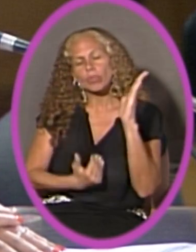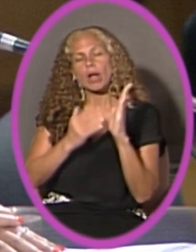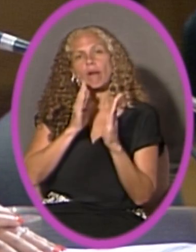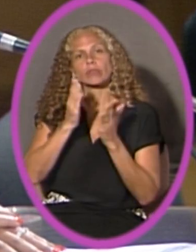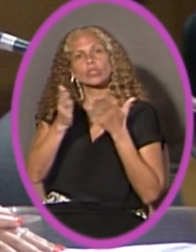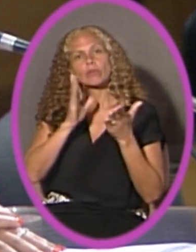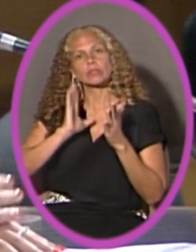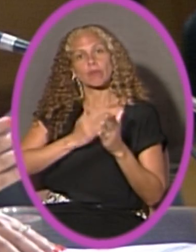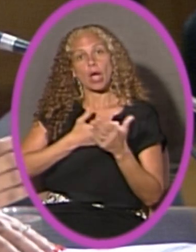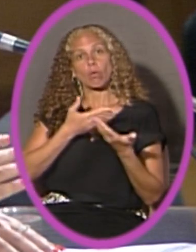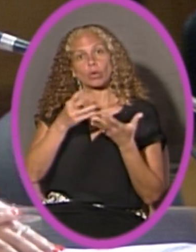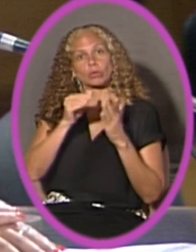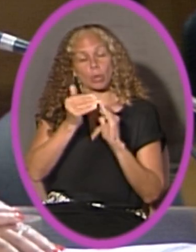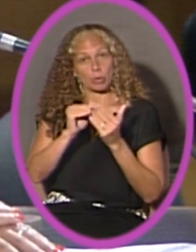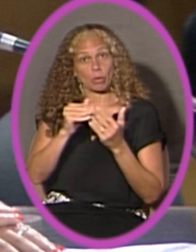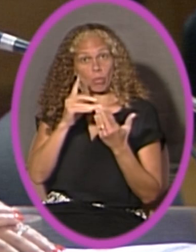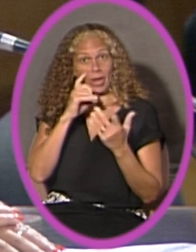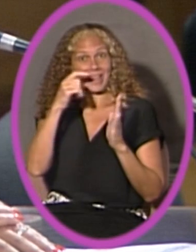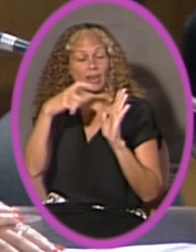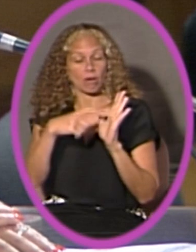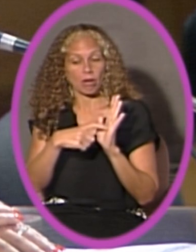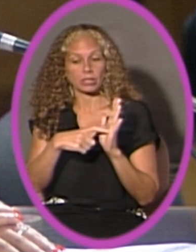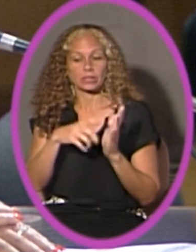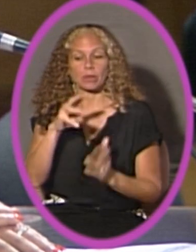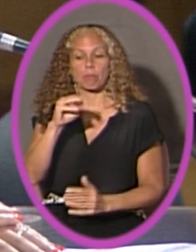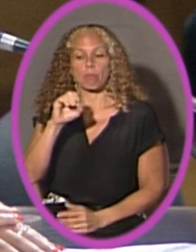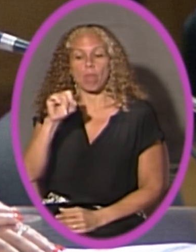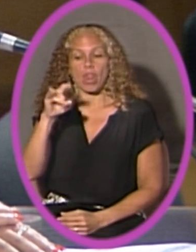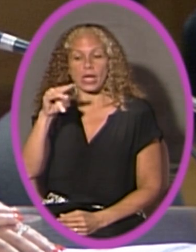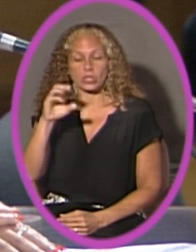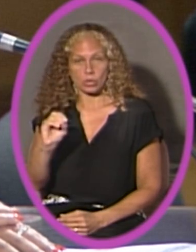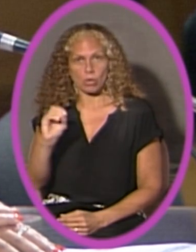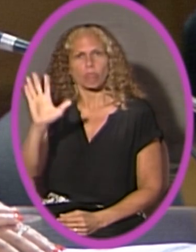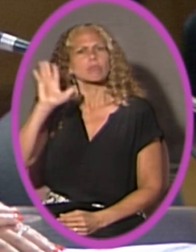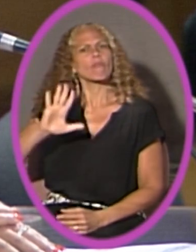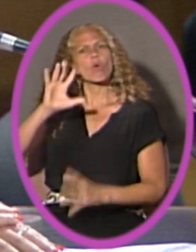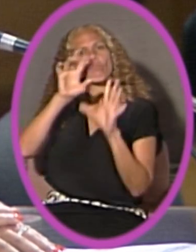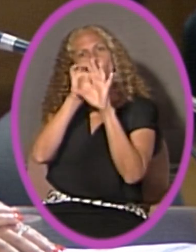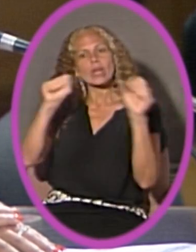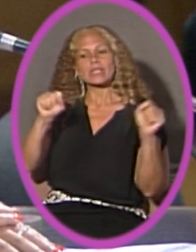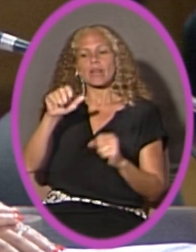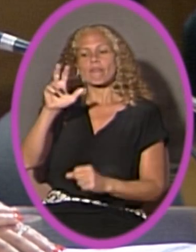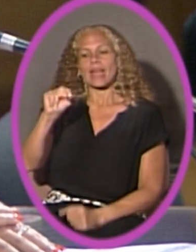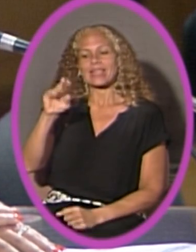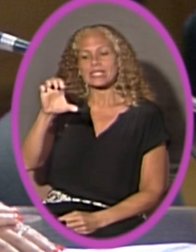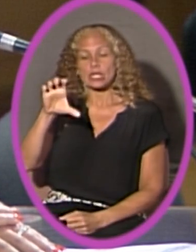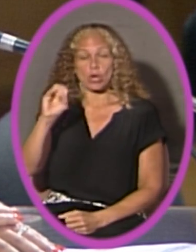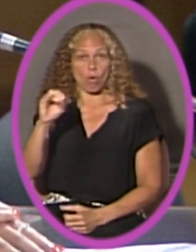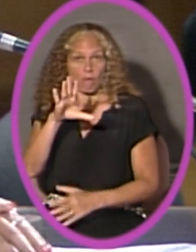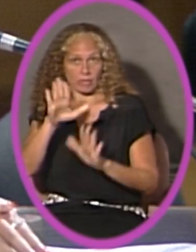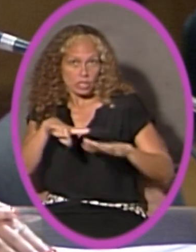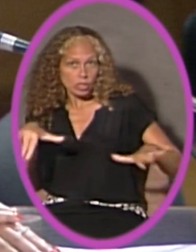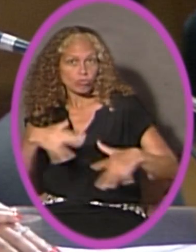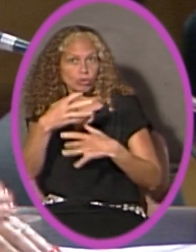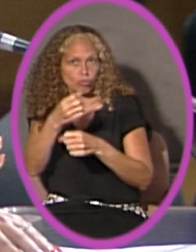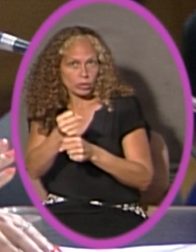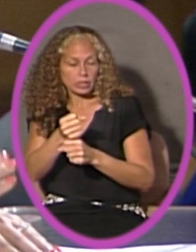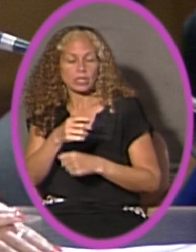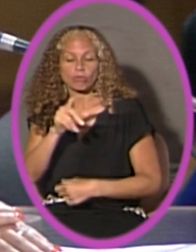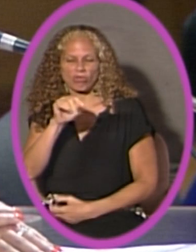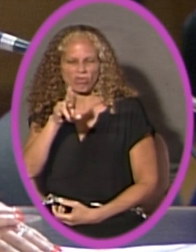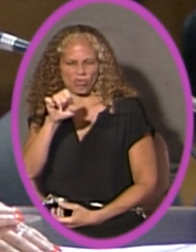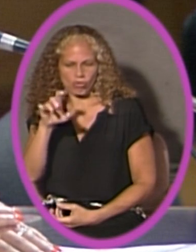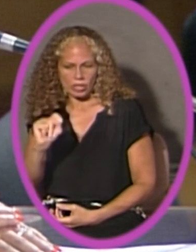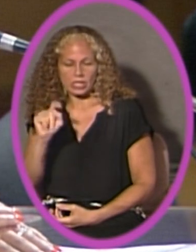our community, I'd like to also acknowledge Mr. Modesto Abedi, the former president and CEO of the Children's Trust. He has